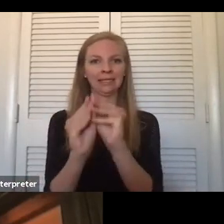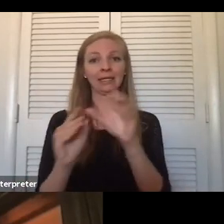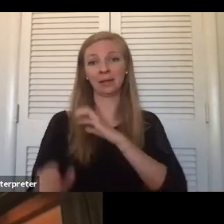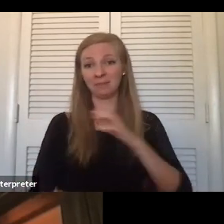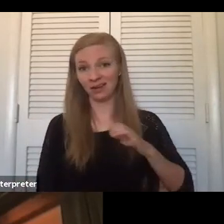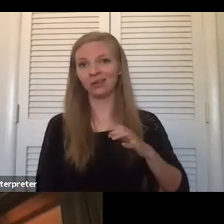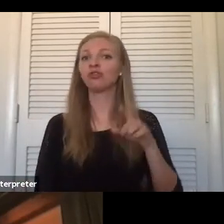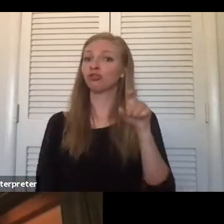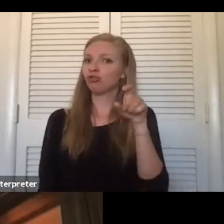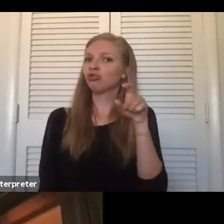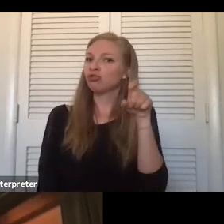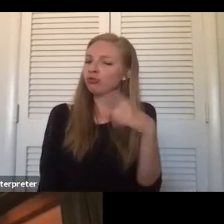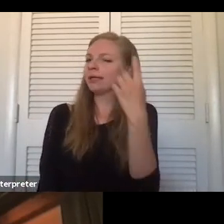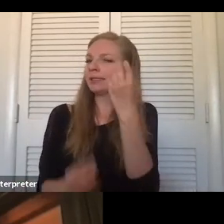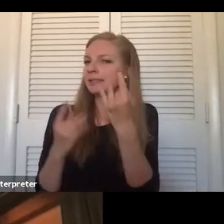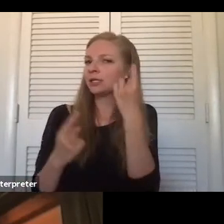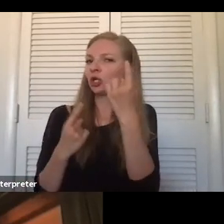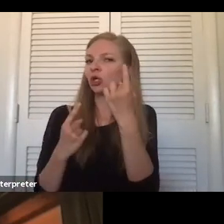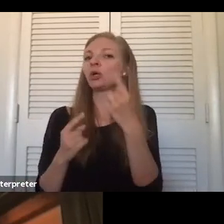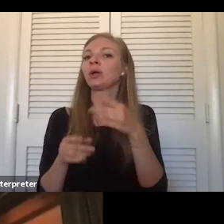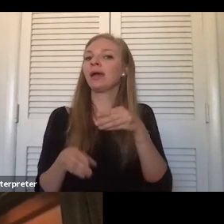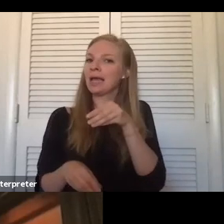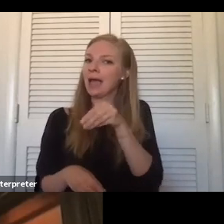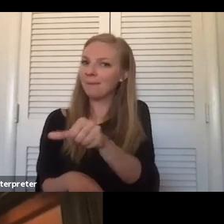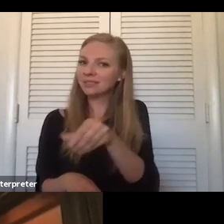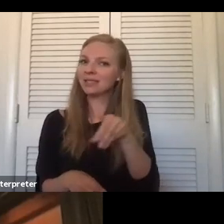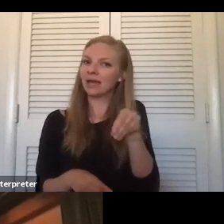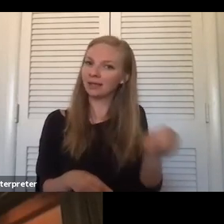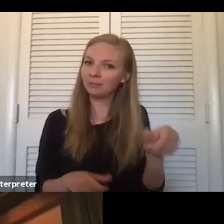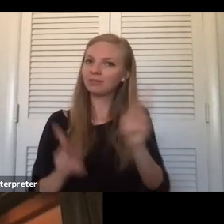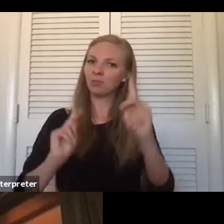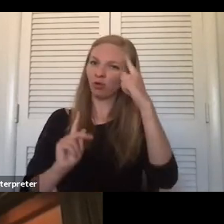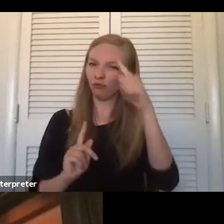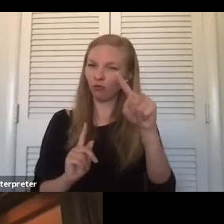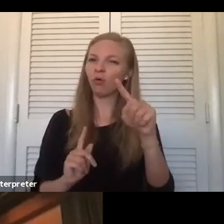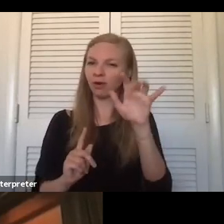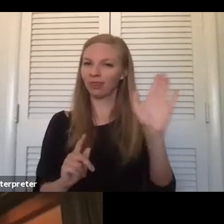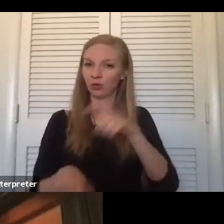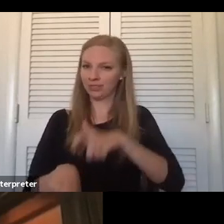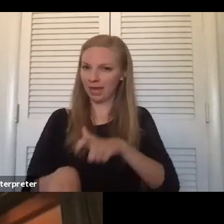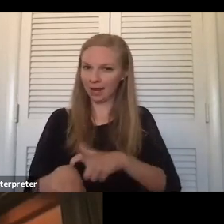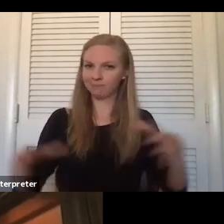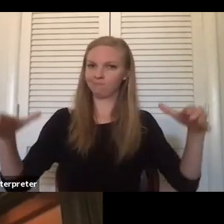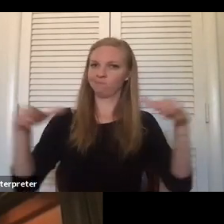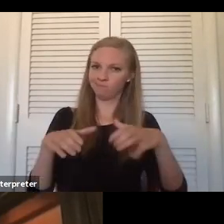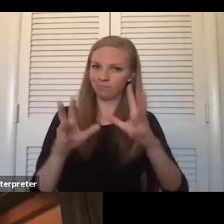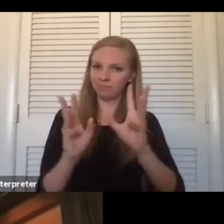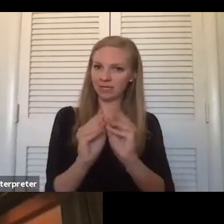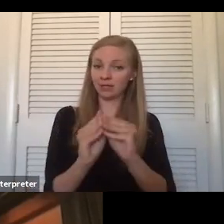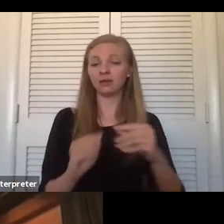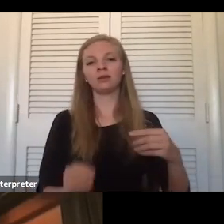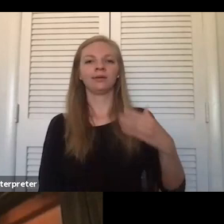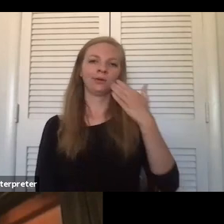compensating those people for their time and expertise. And we do that with our advisory committee. Um, you know, a stipend,